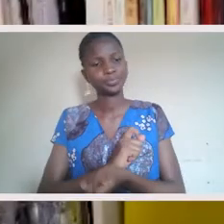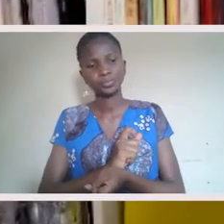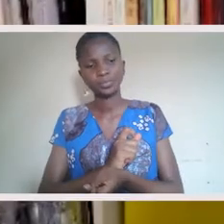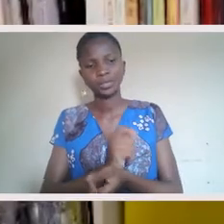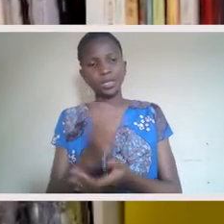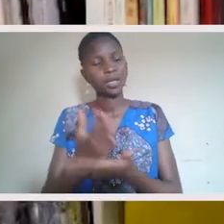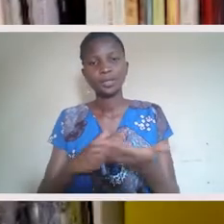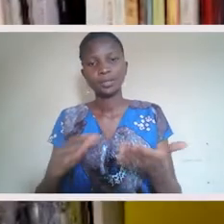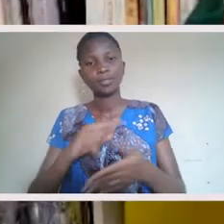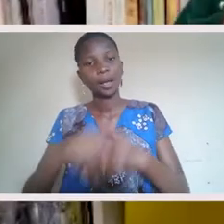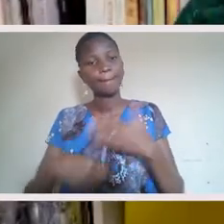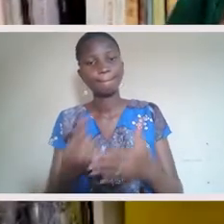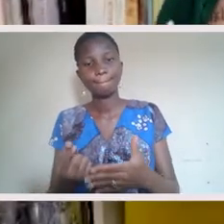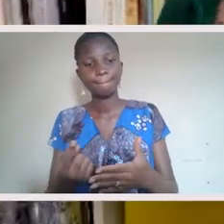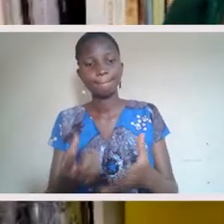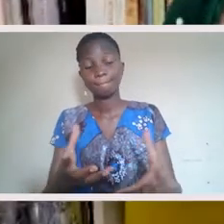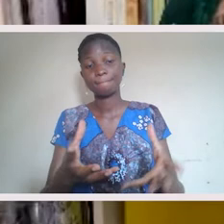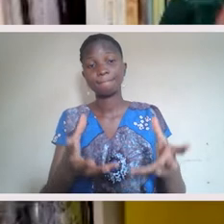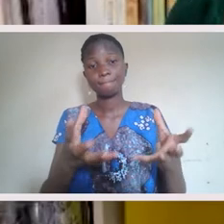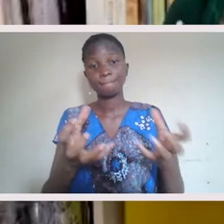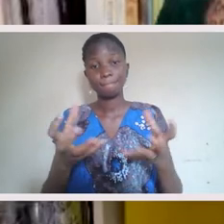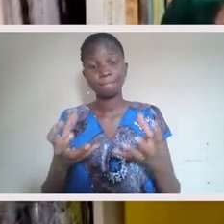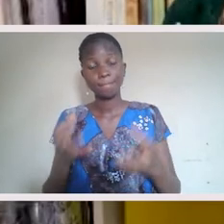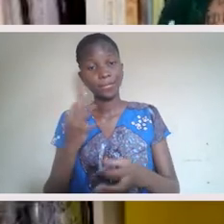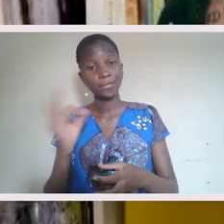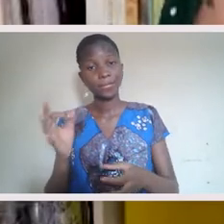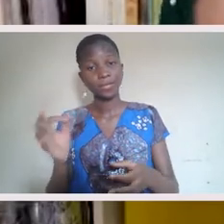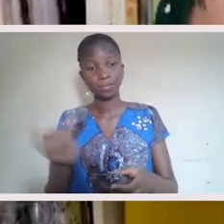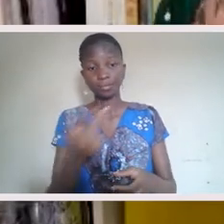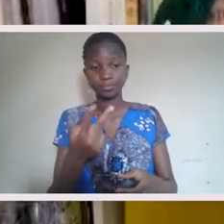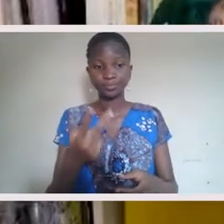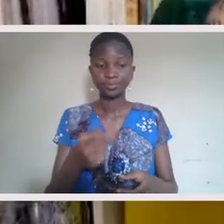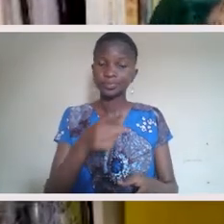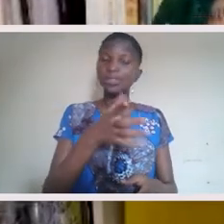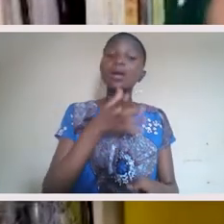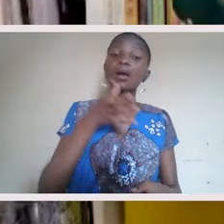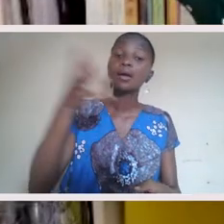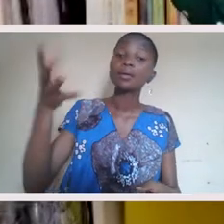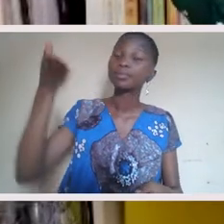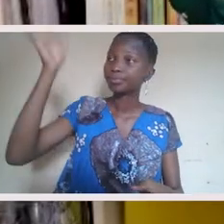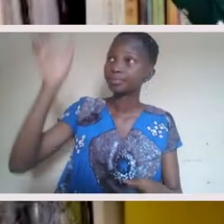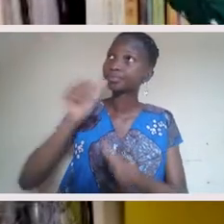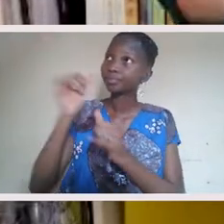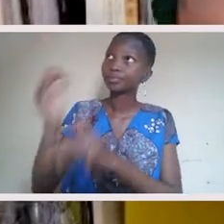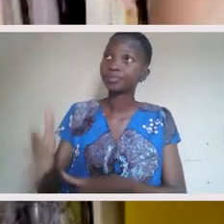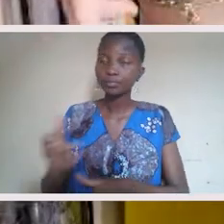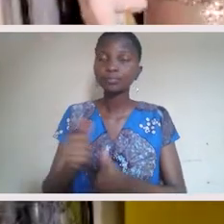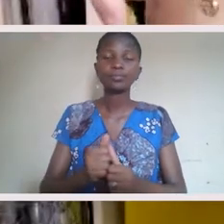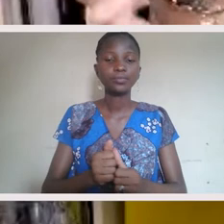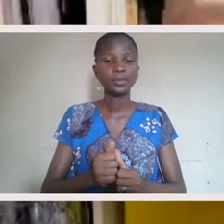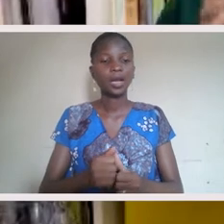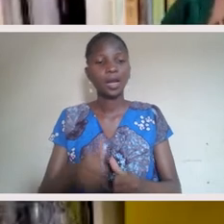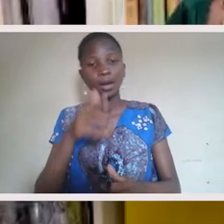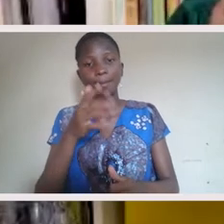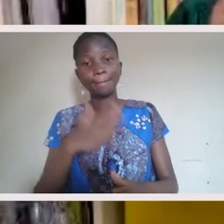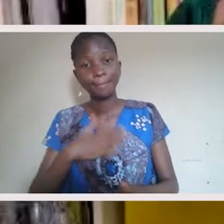doing what we have to do. So there's something about the demand of both. When my grandmother may have memory be a blessing. Who's no longer here. When I would go out with my